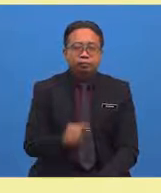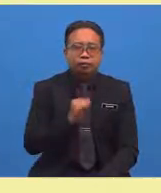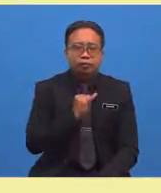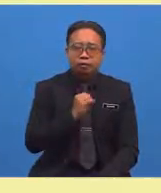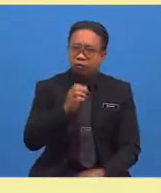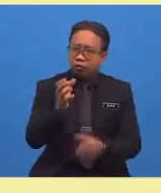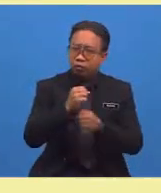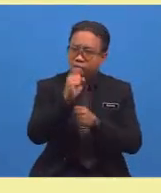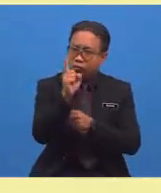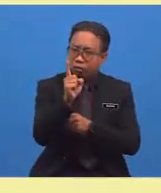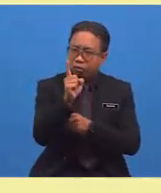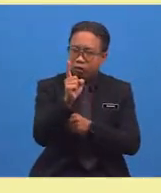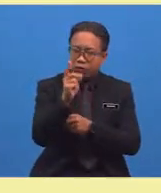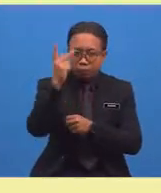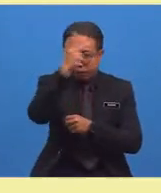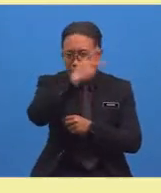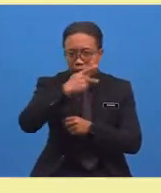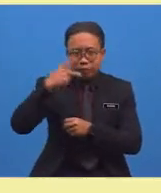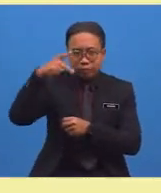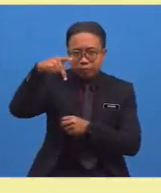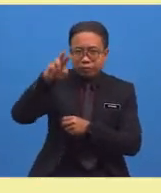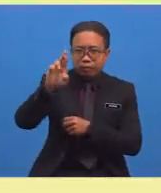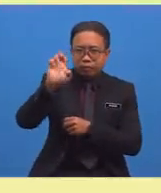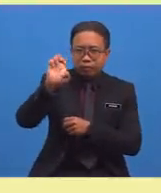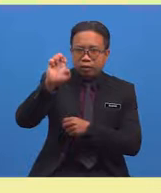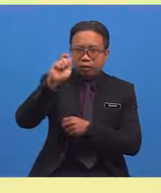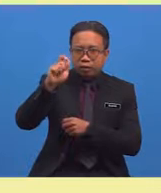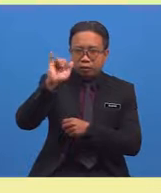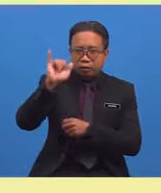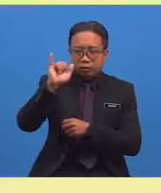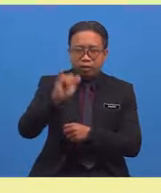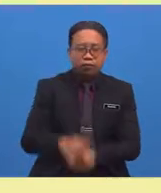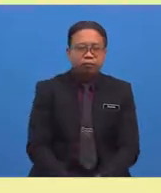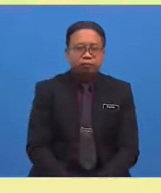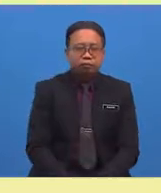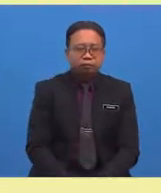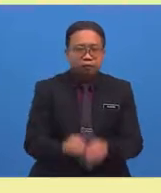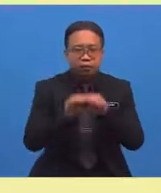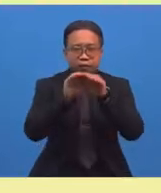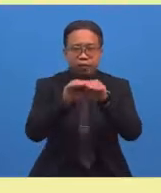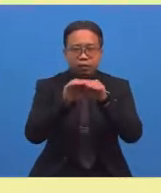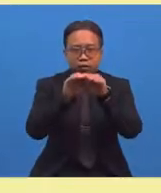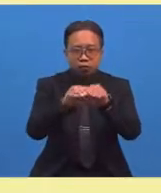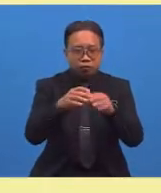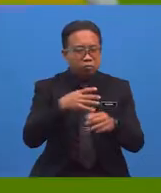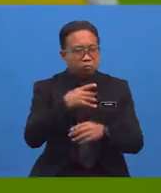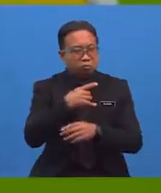got one. Pretty. The kangaroo looks pretty.